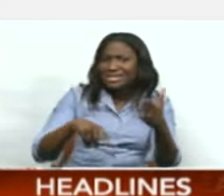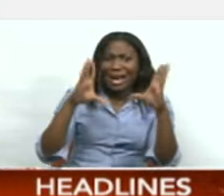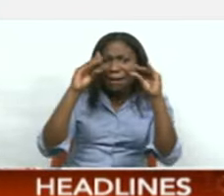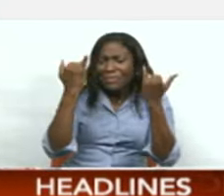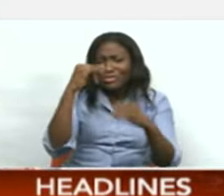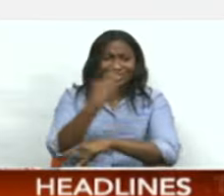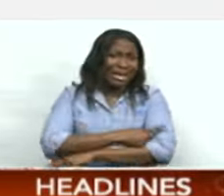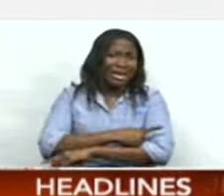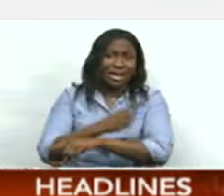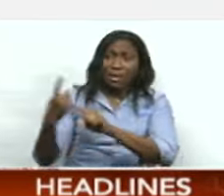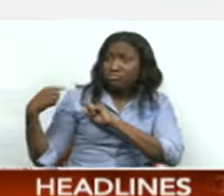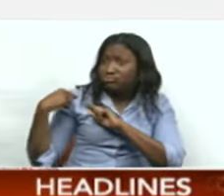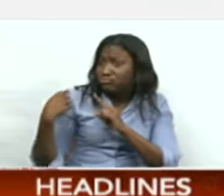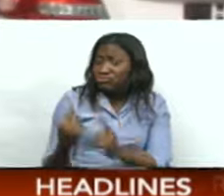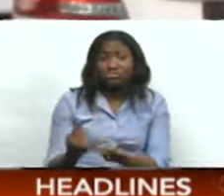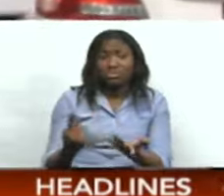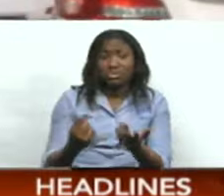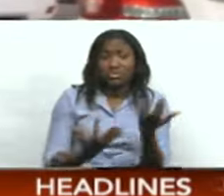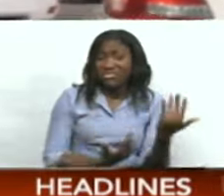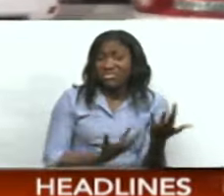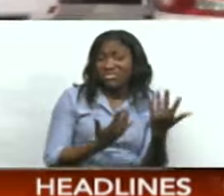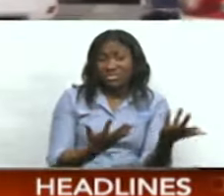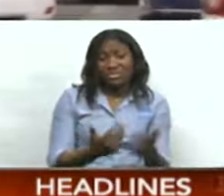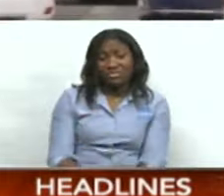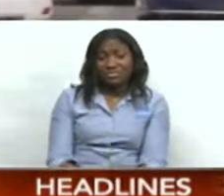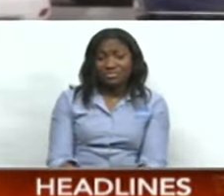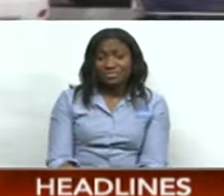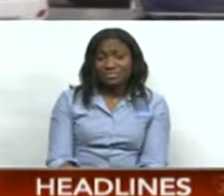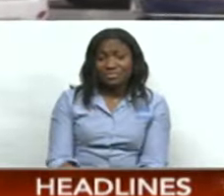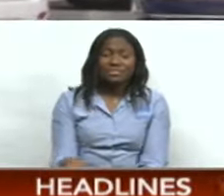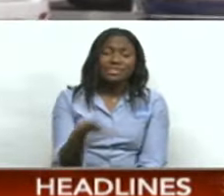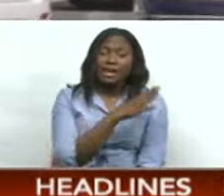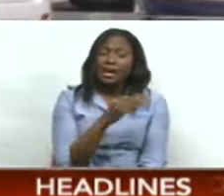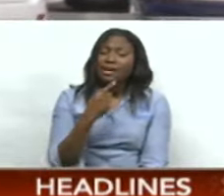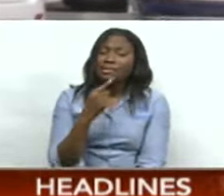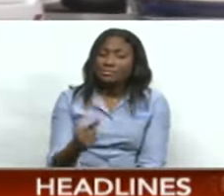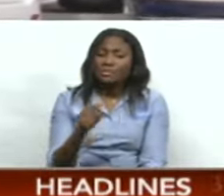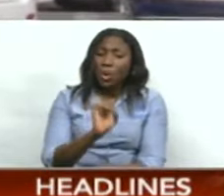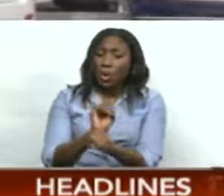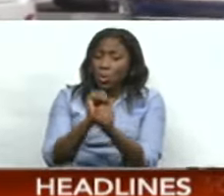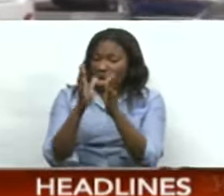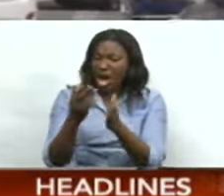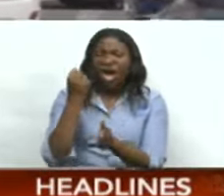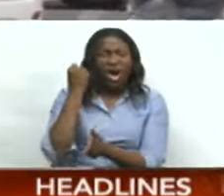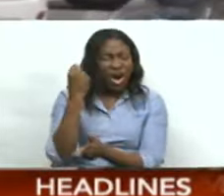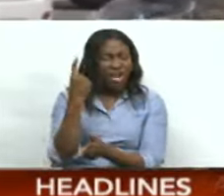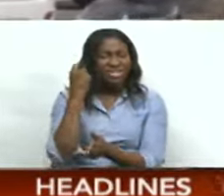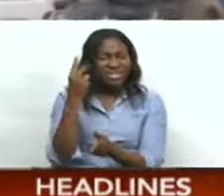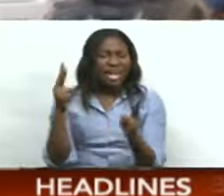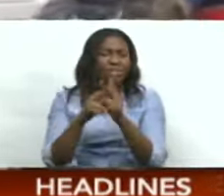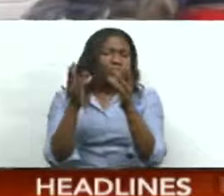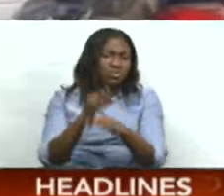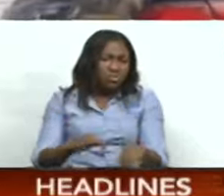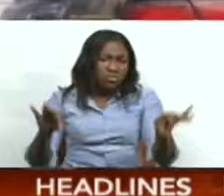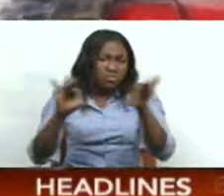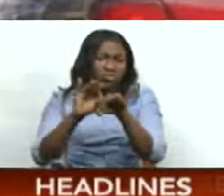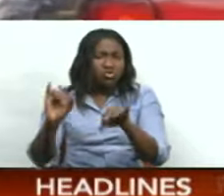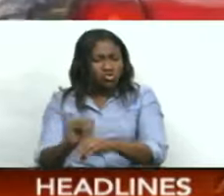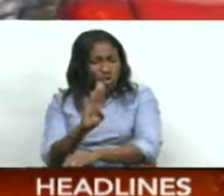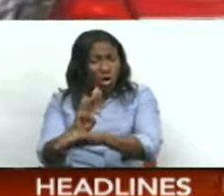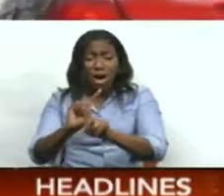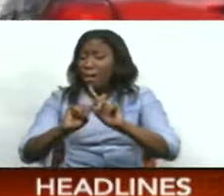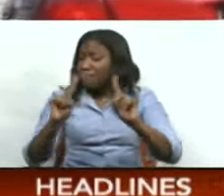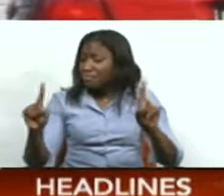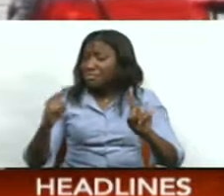That incents workers again. Anaset said workers understand the importance of their jobs but